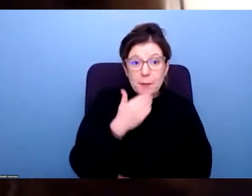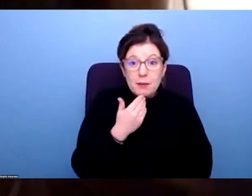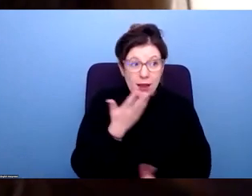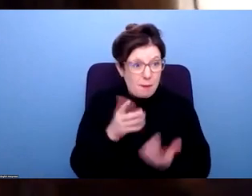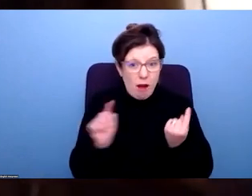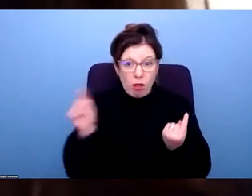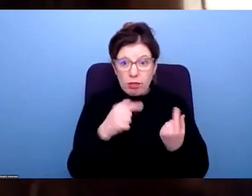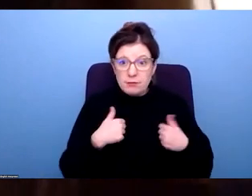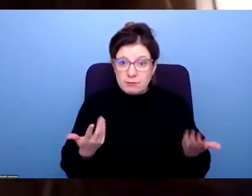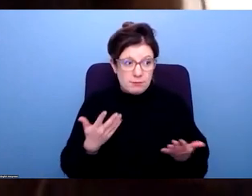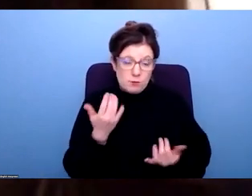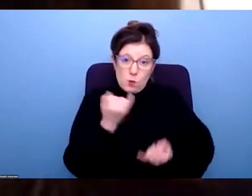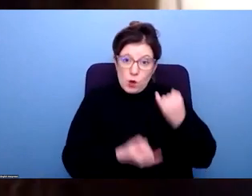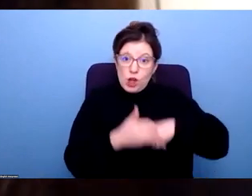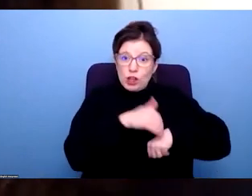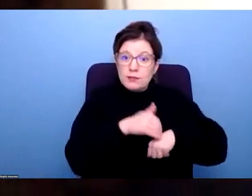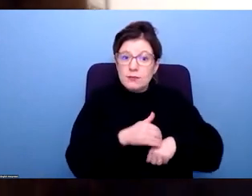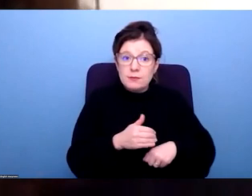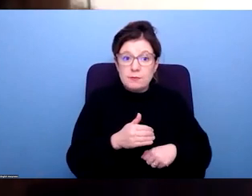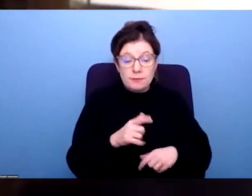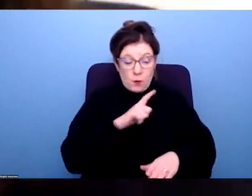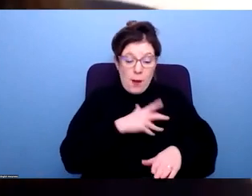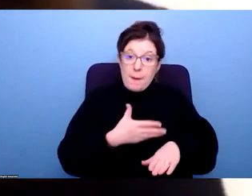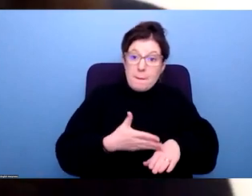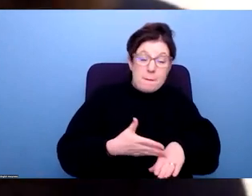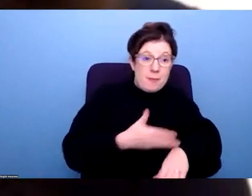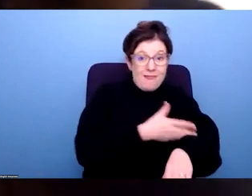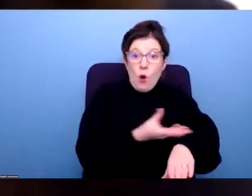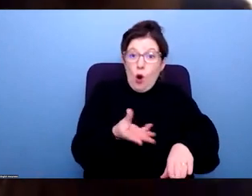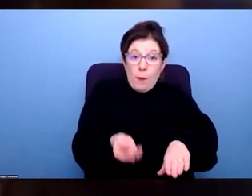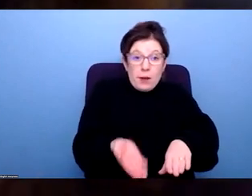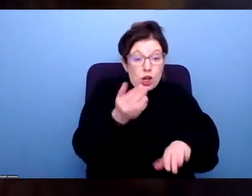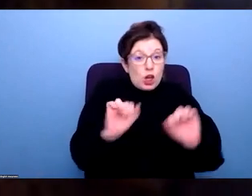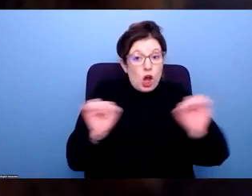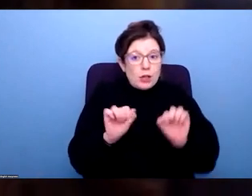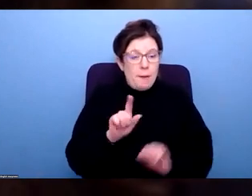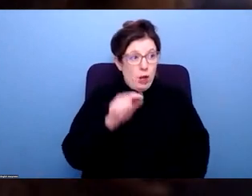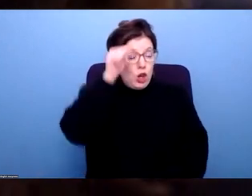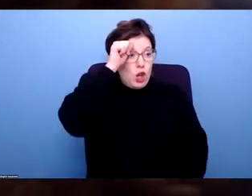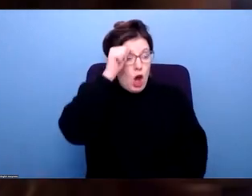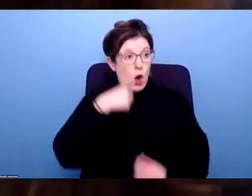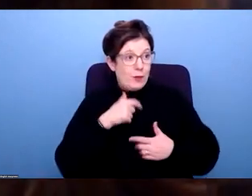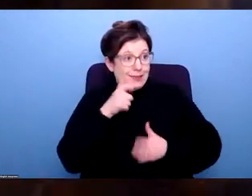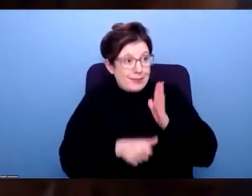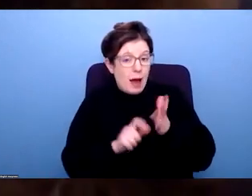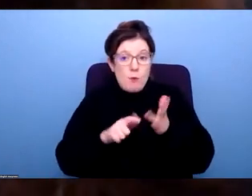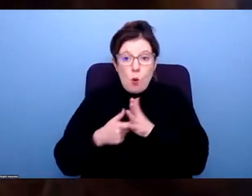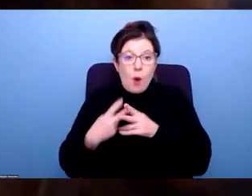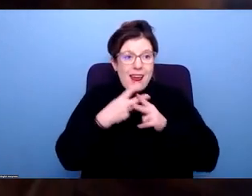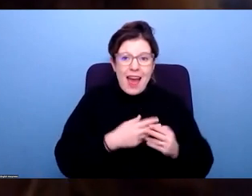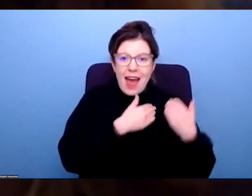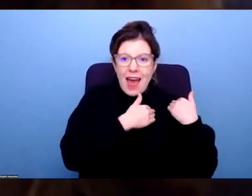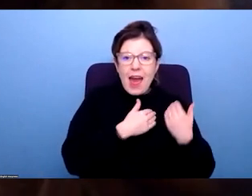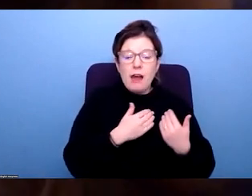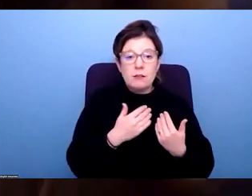We know that cost of living was already higher for people who were disabled or those with caring responsibilities. And the Scope Price Tag